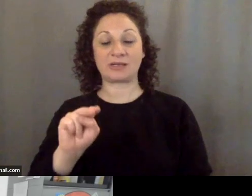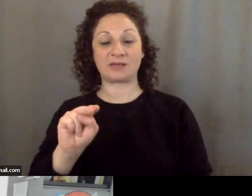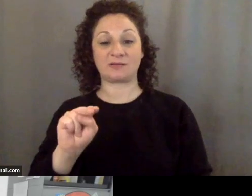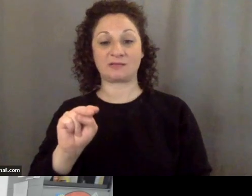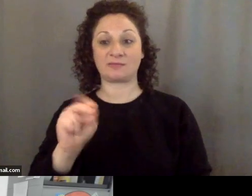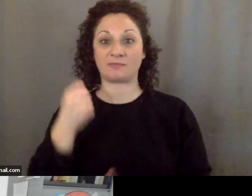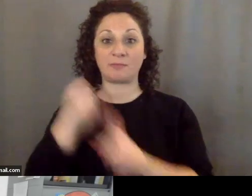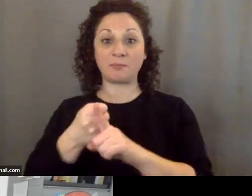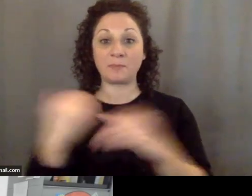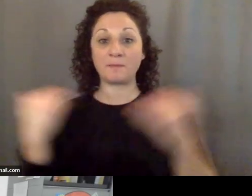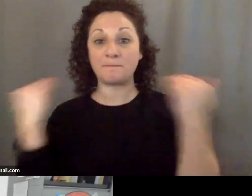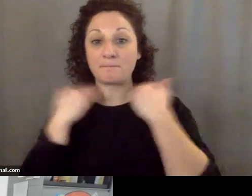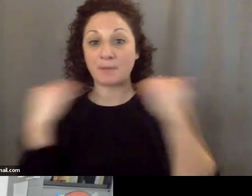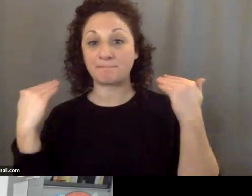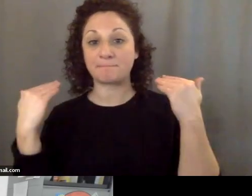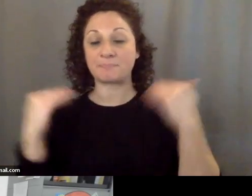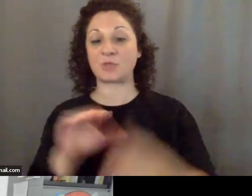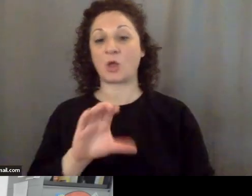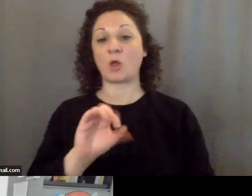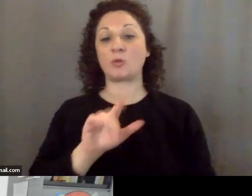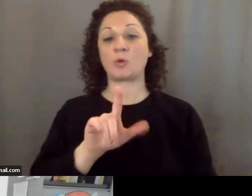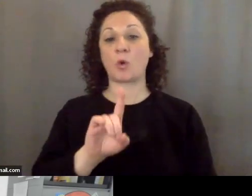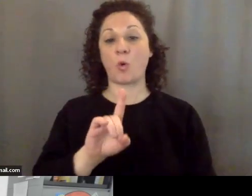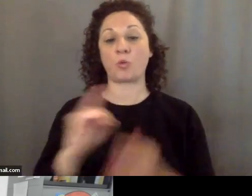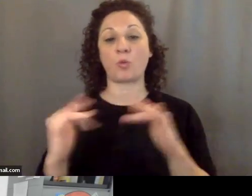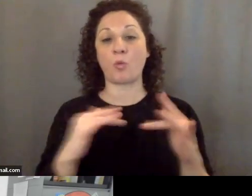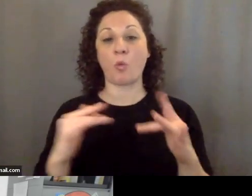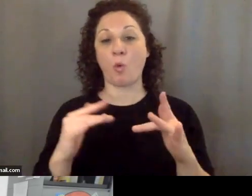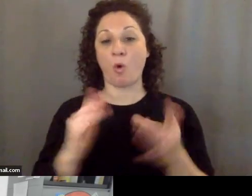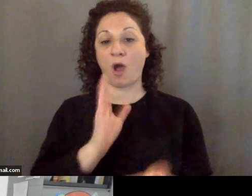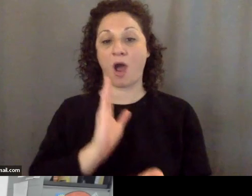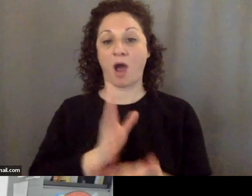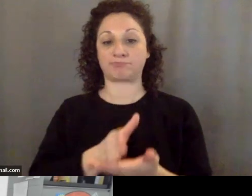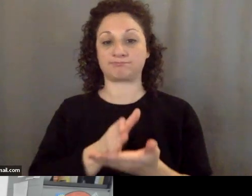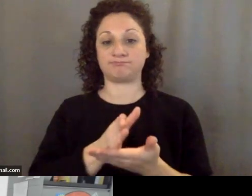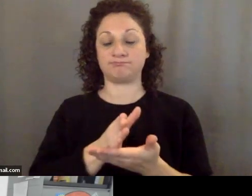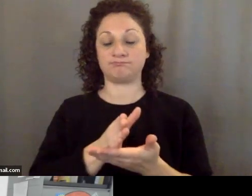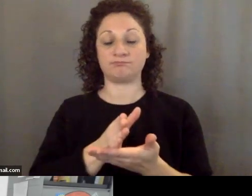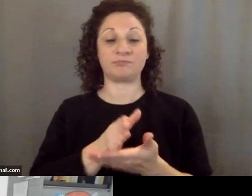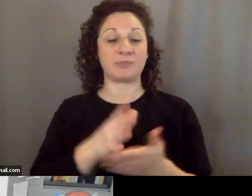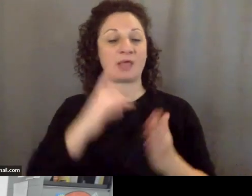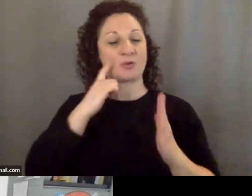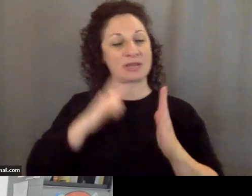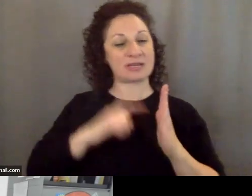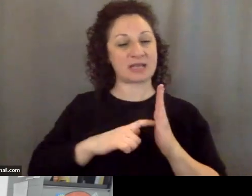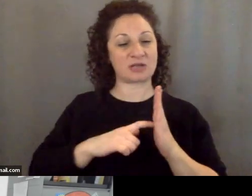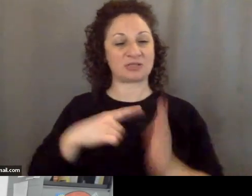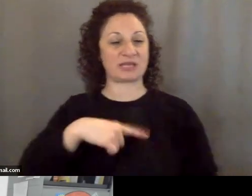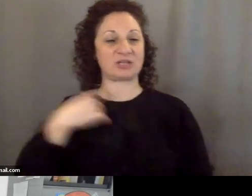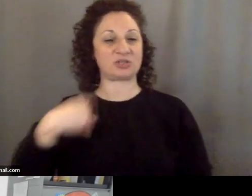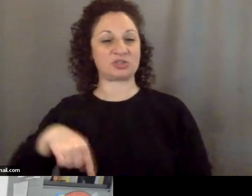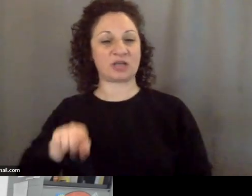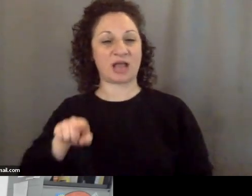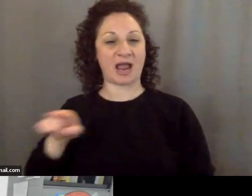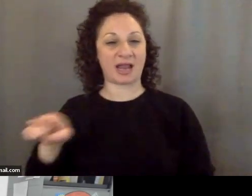that the cold war ended and there are very indications that China is declining population